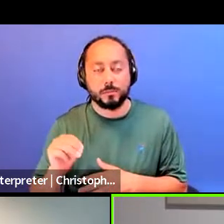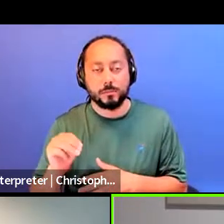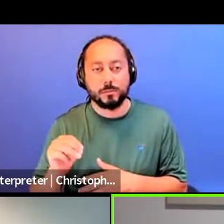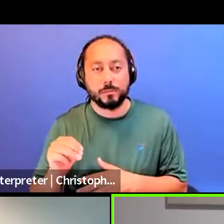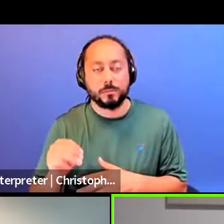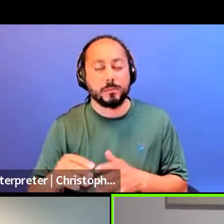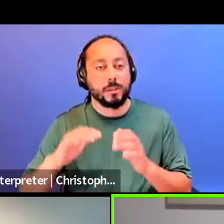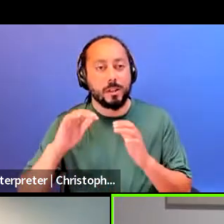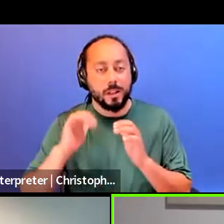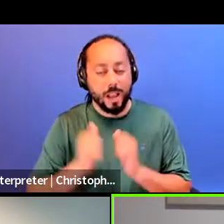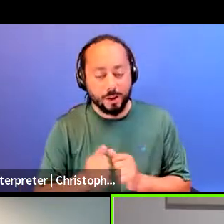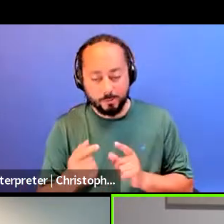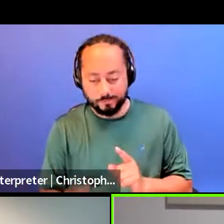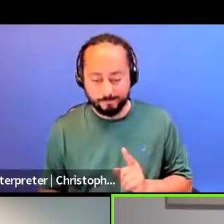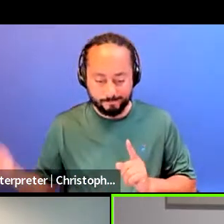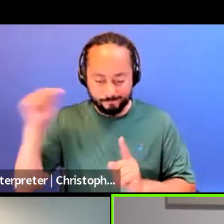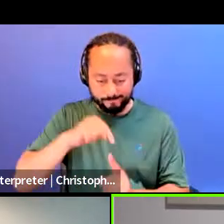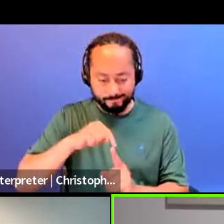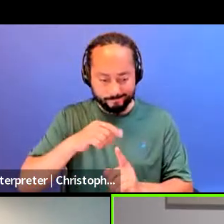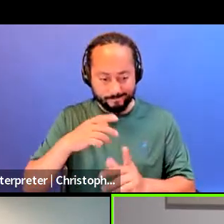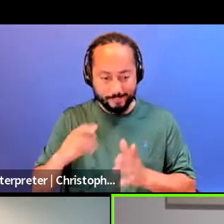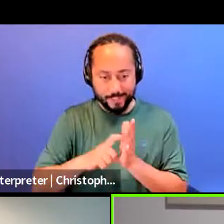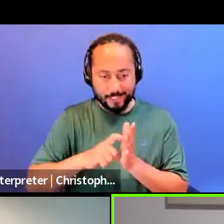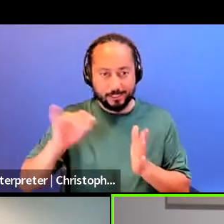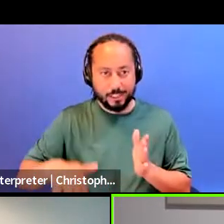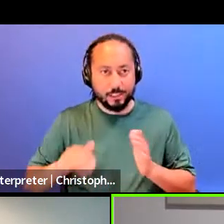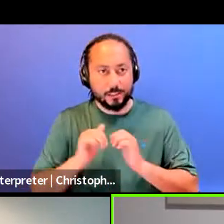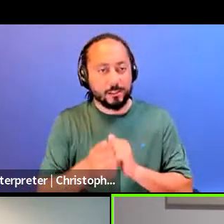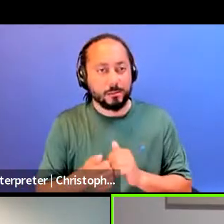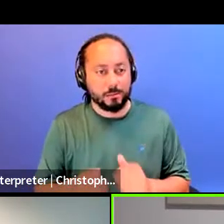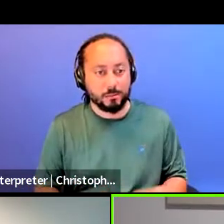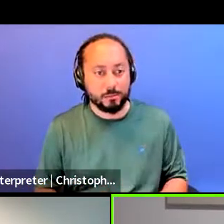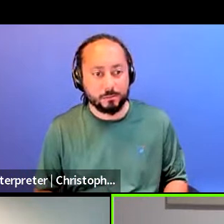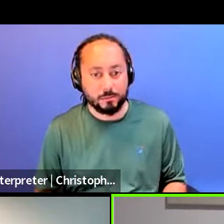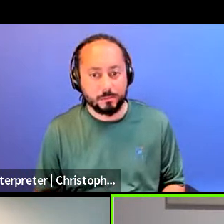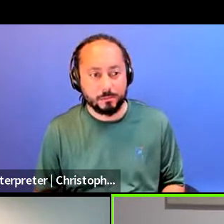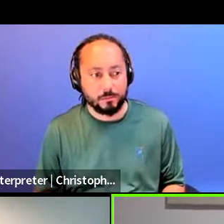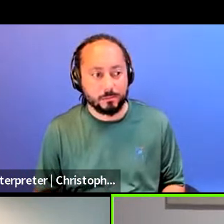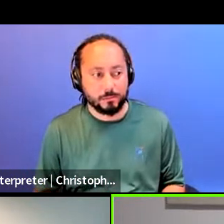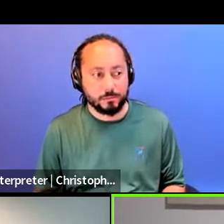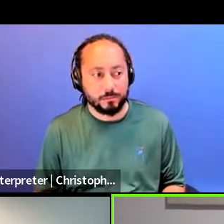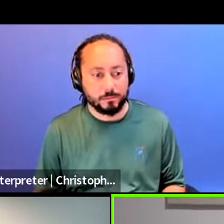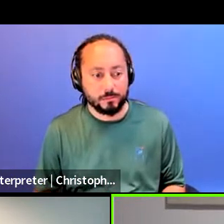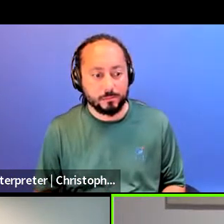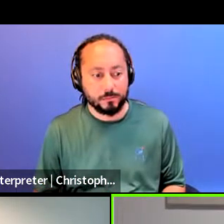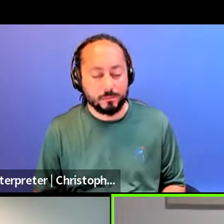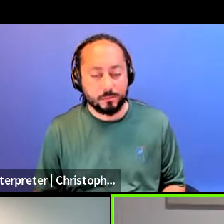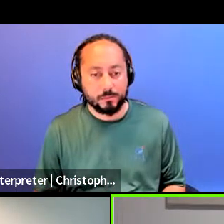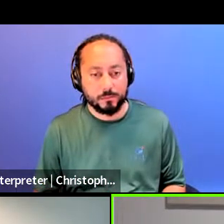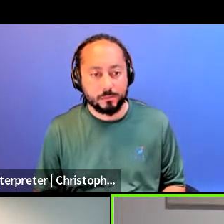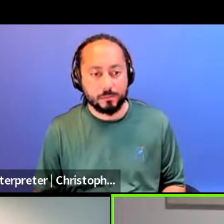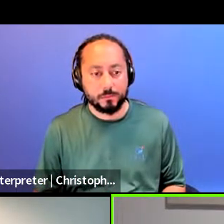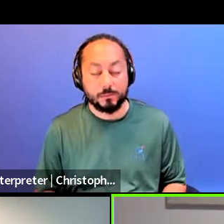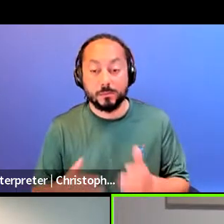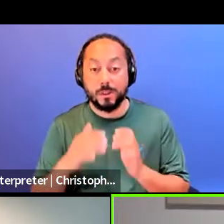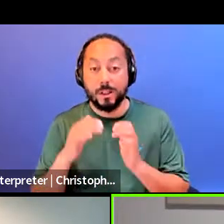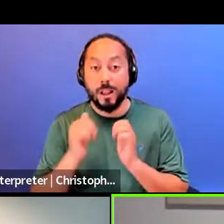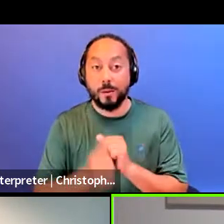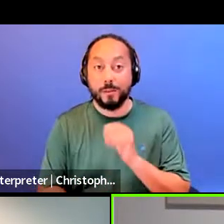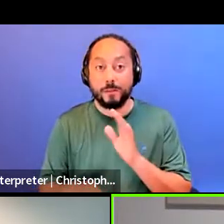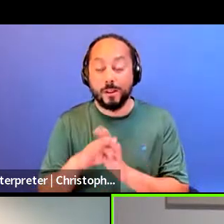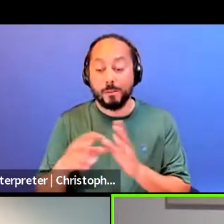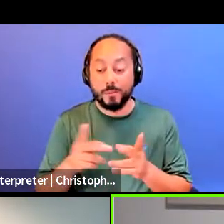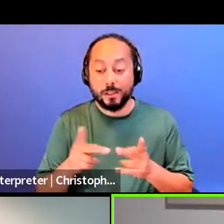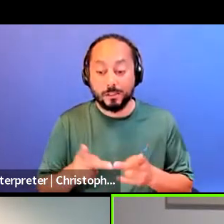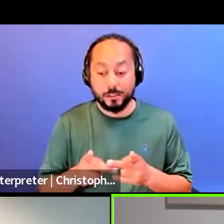reconcile that? So I think for our community, it's like, how do we find places of like radical organizing as